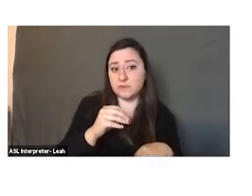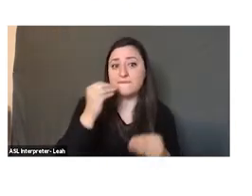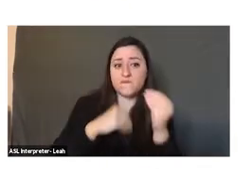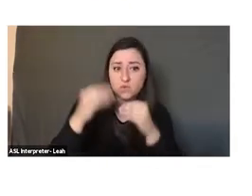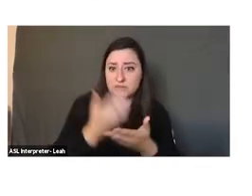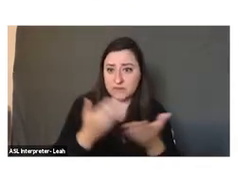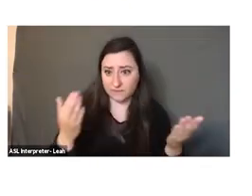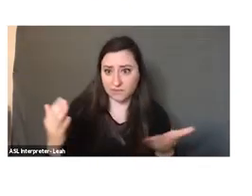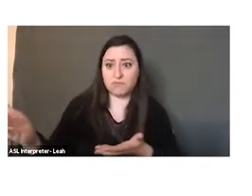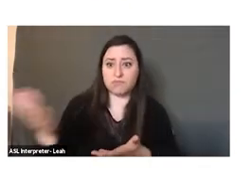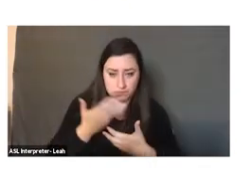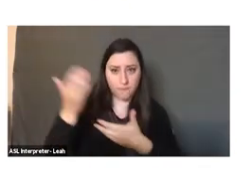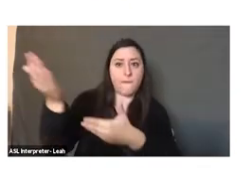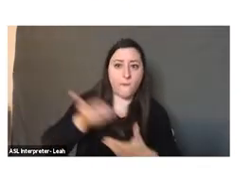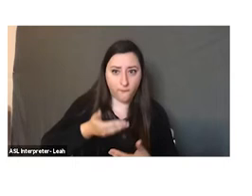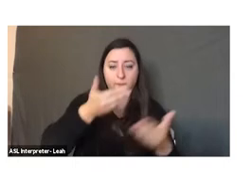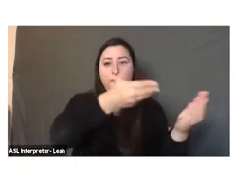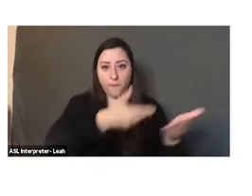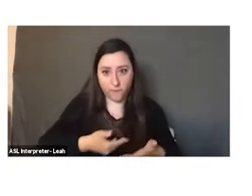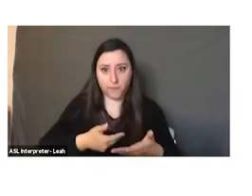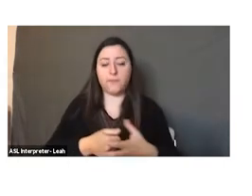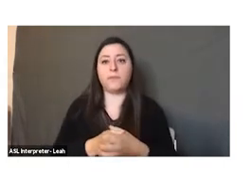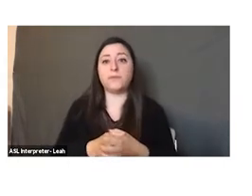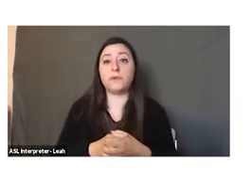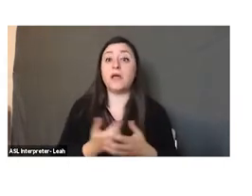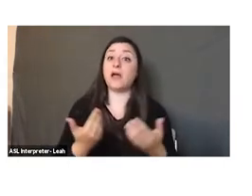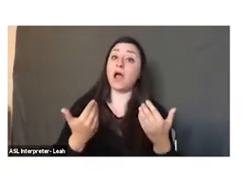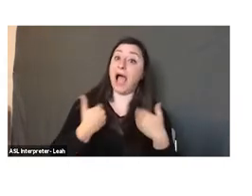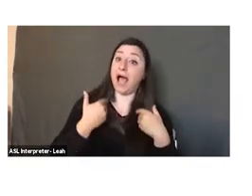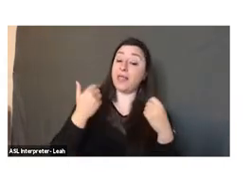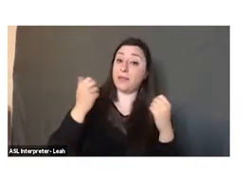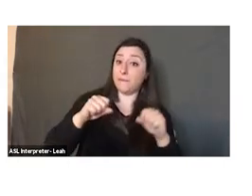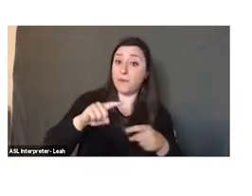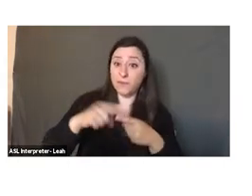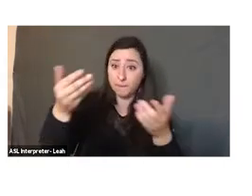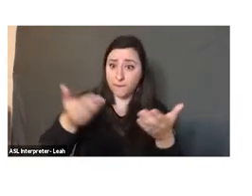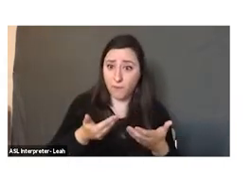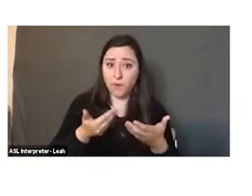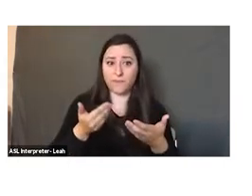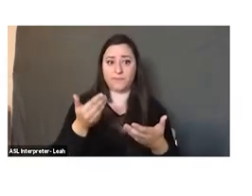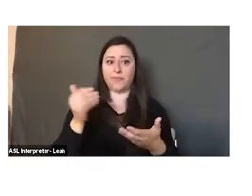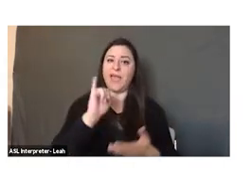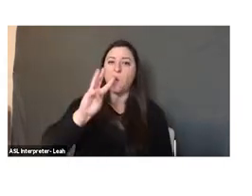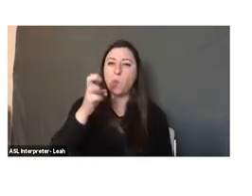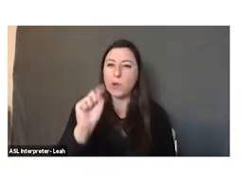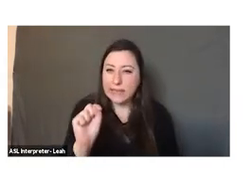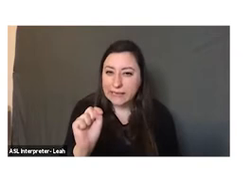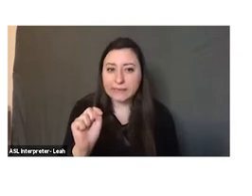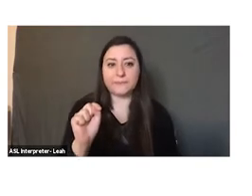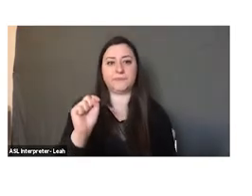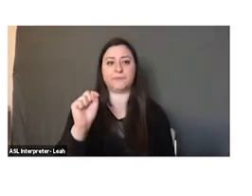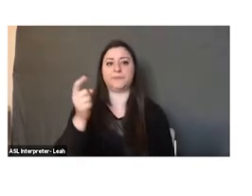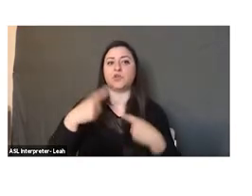of course, but it had the ability to import that, such as wheat in a period of demographic expansion